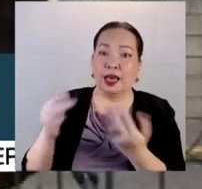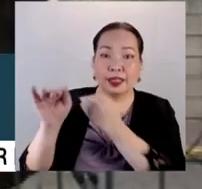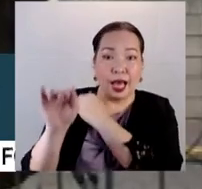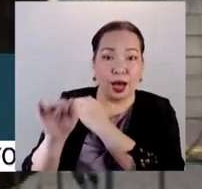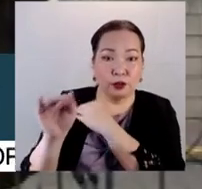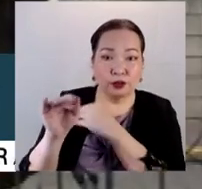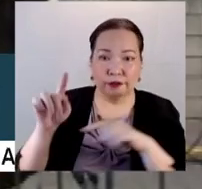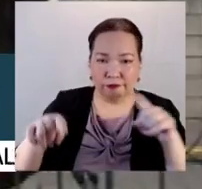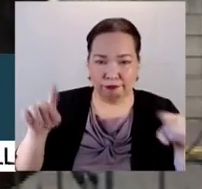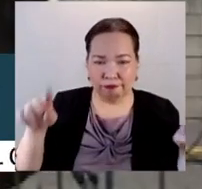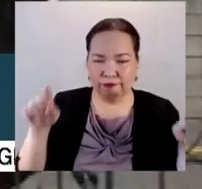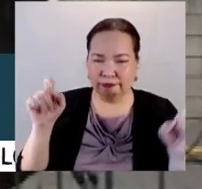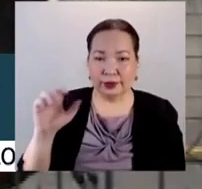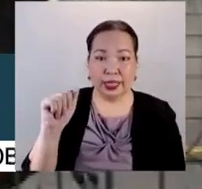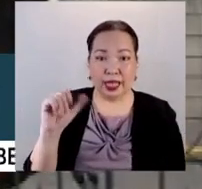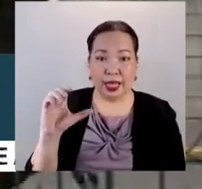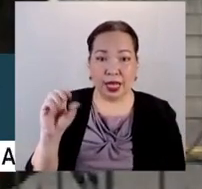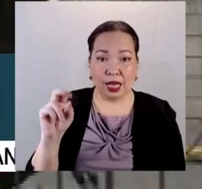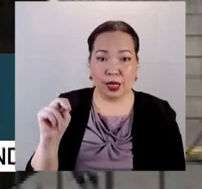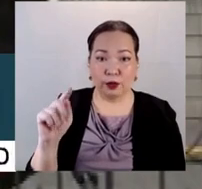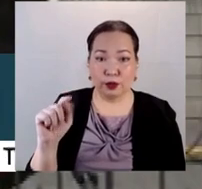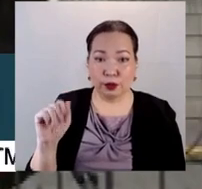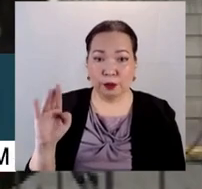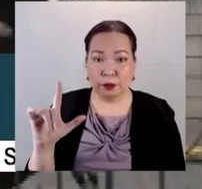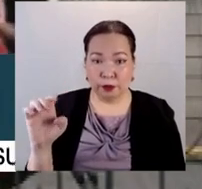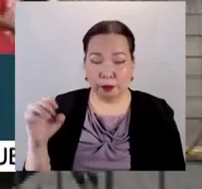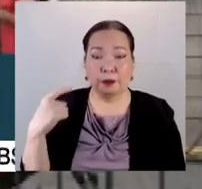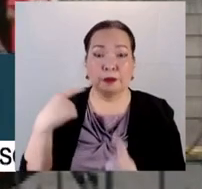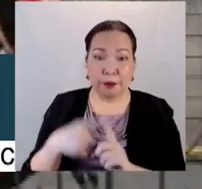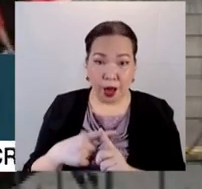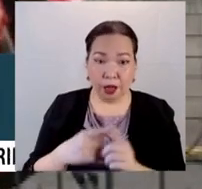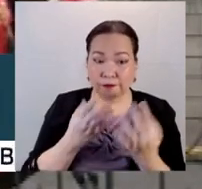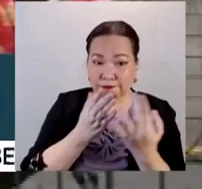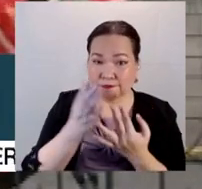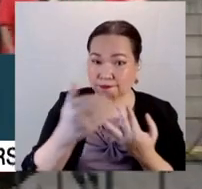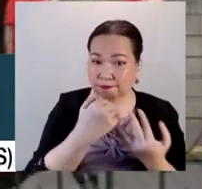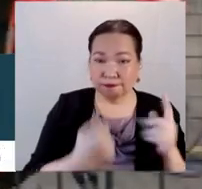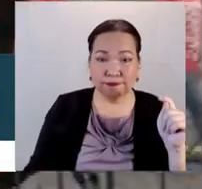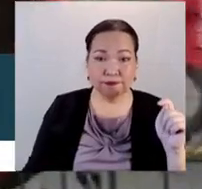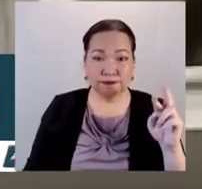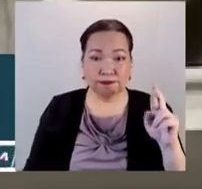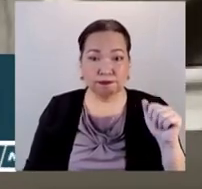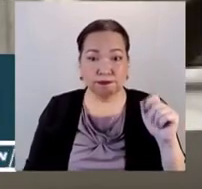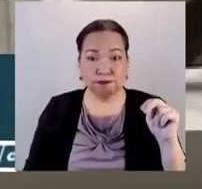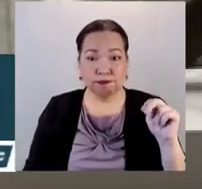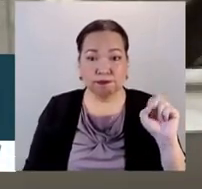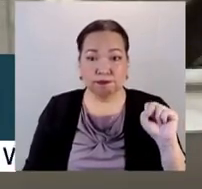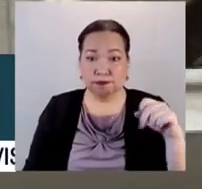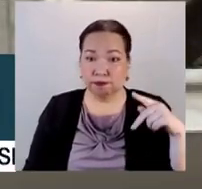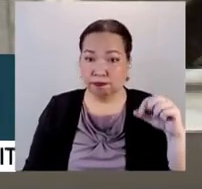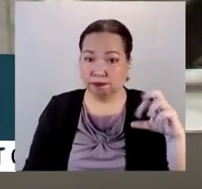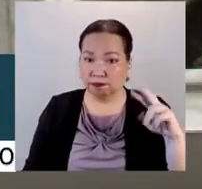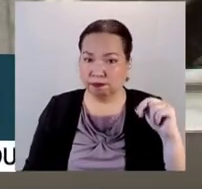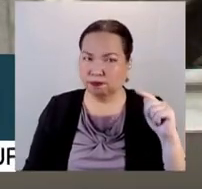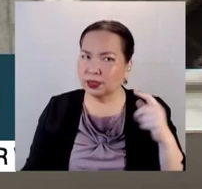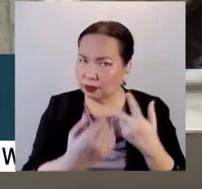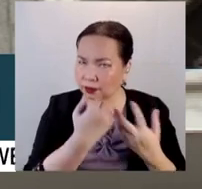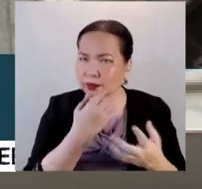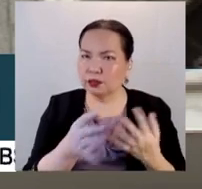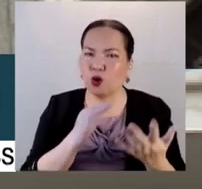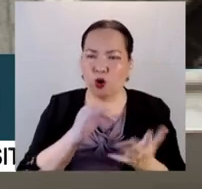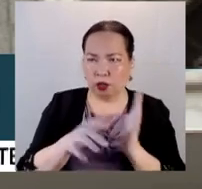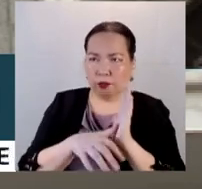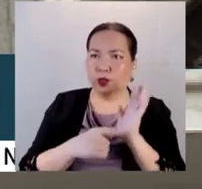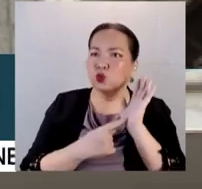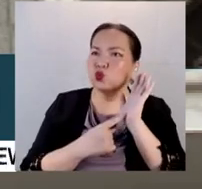the key. We have to ensure that. Otherwise, regardless of all the efforts that the Comelec will give to ensure an